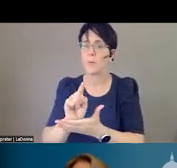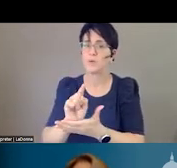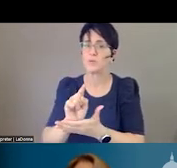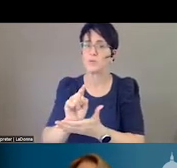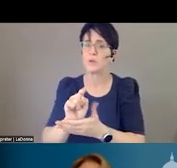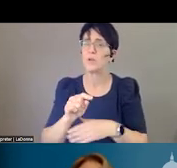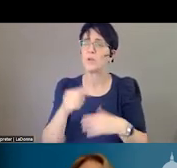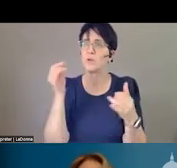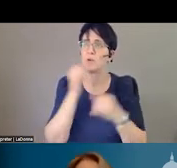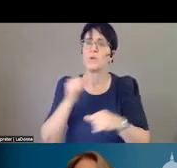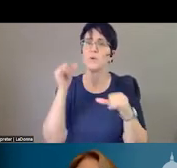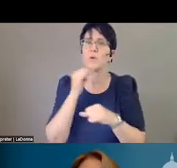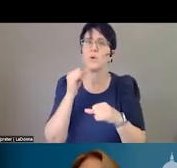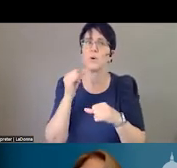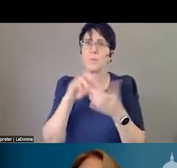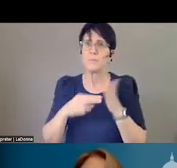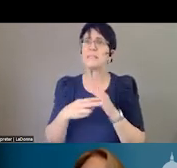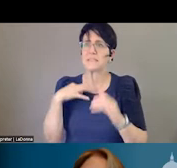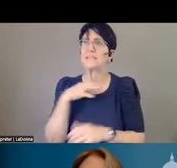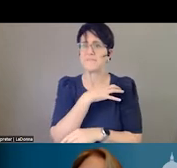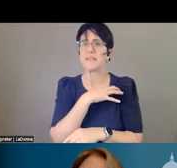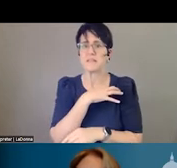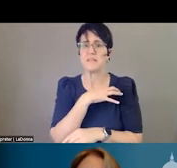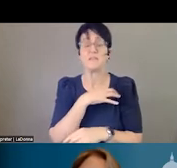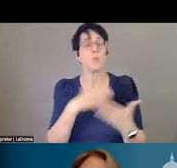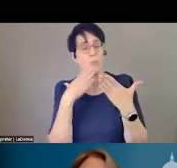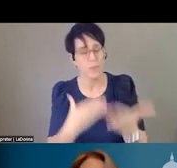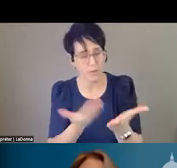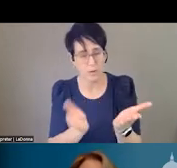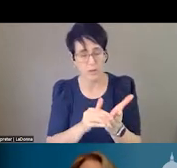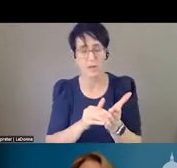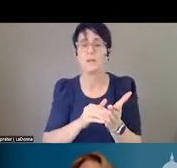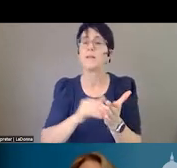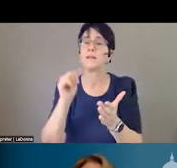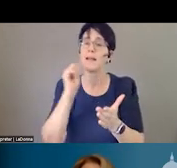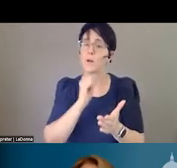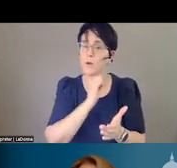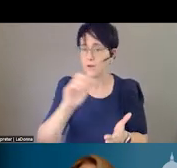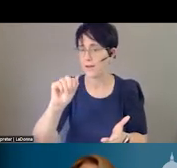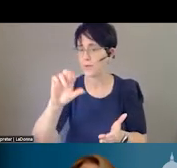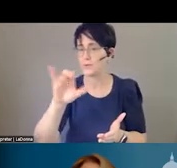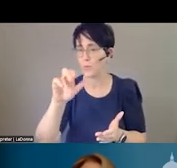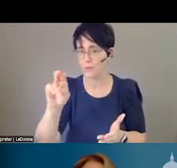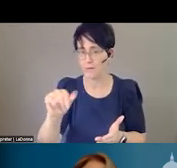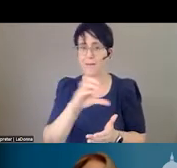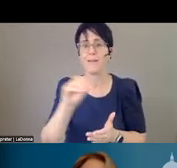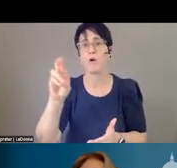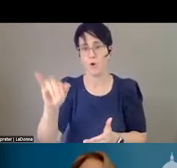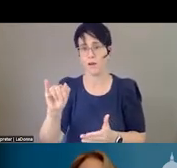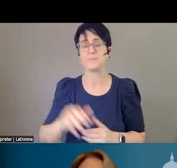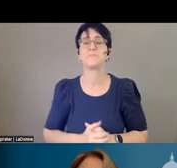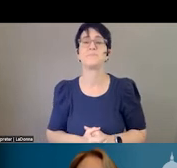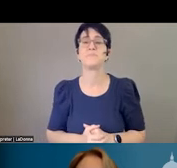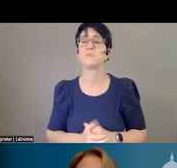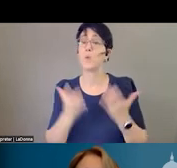was a great experience. And thank you to everyone in Arizona and R.I. Next slide. So House